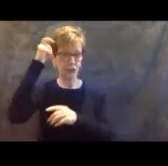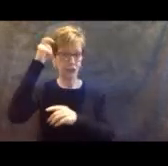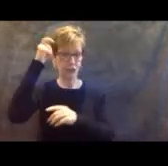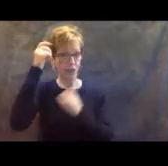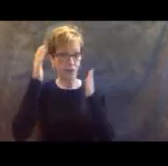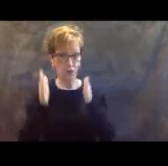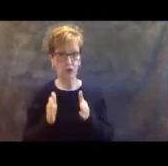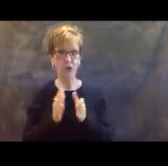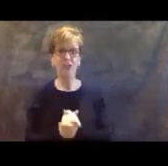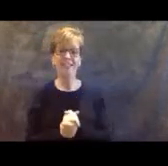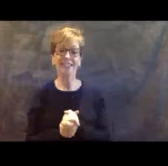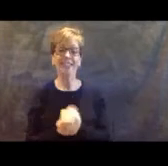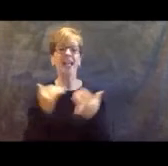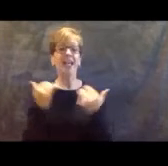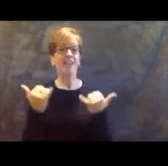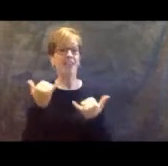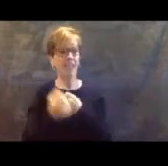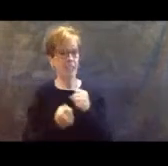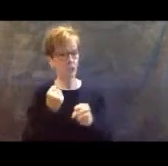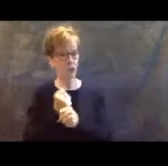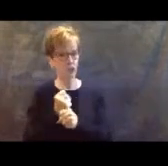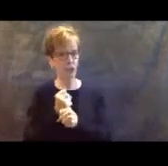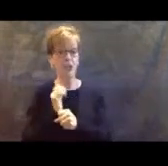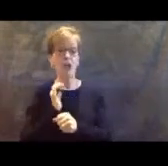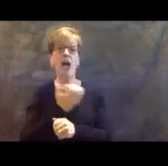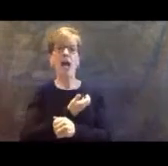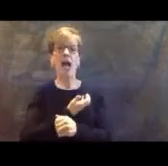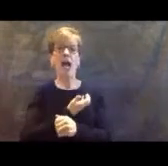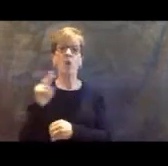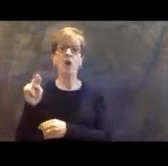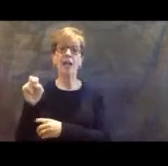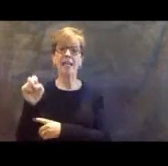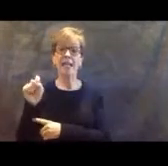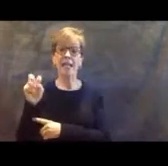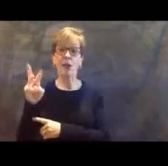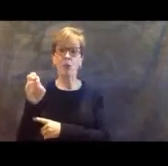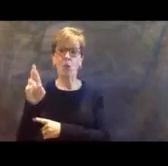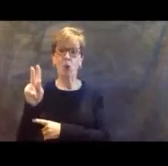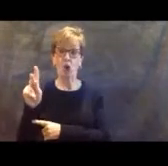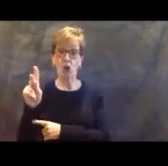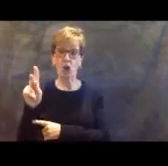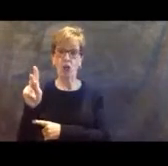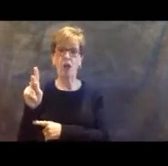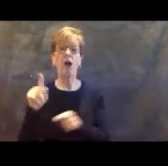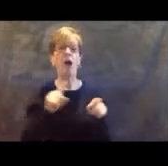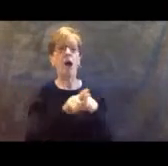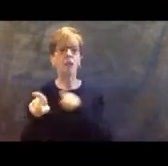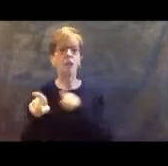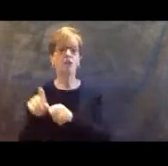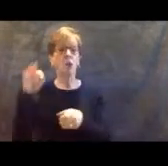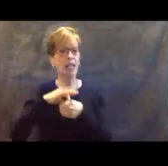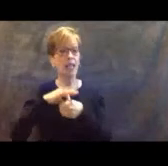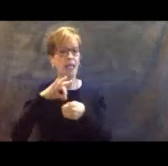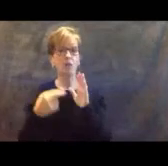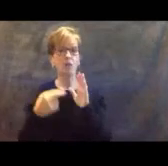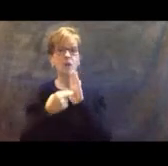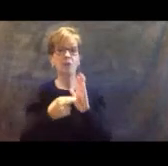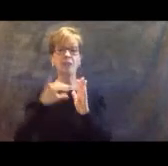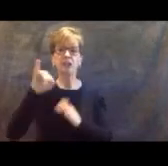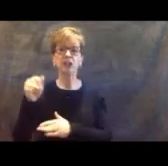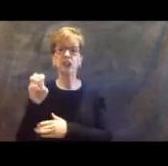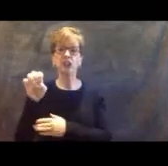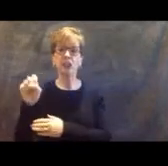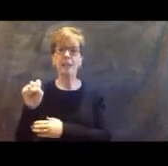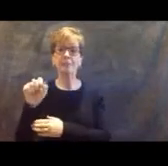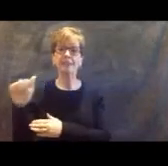This year our network also elected Representative James A. Tipton from Taylorsville